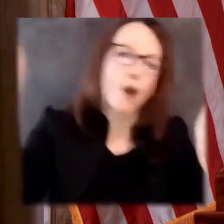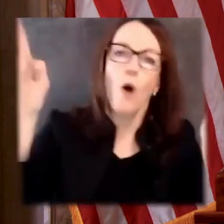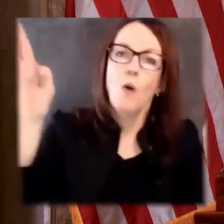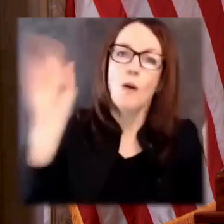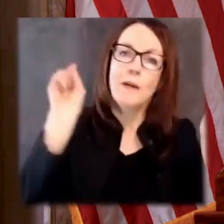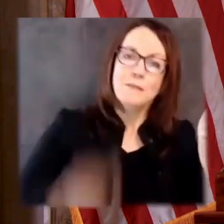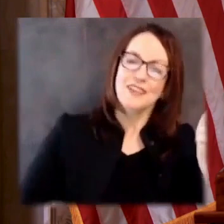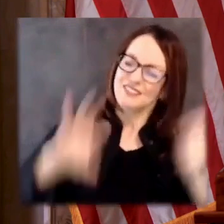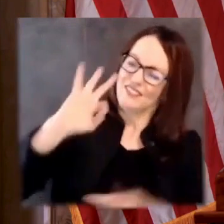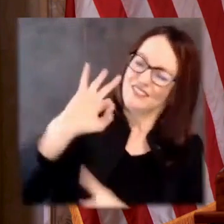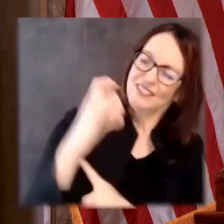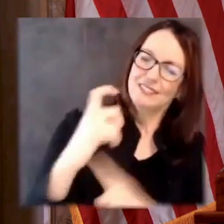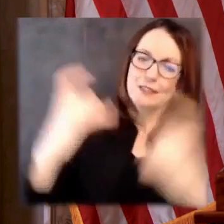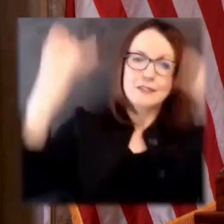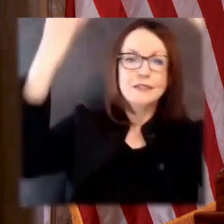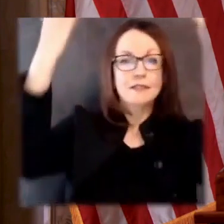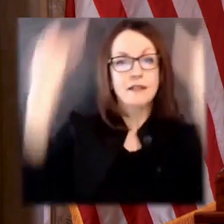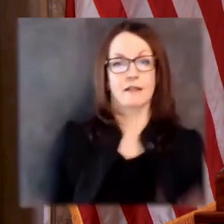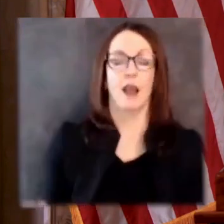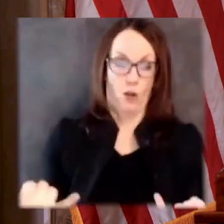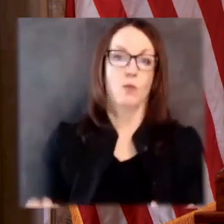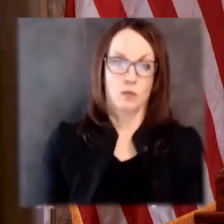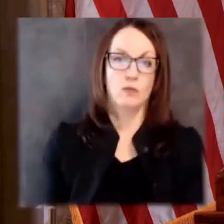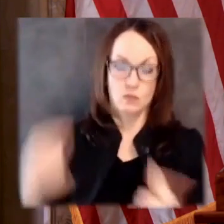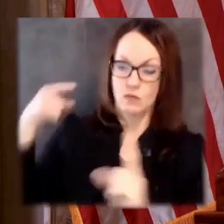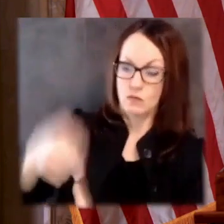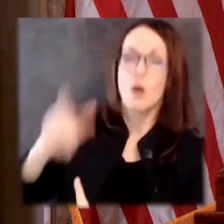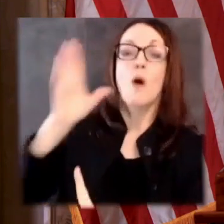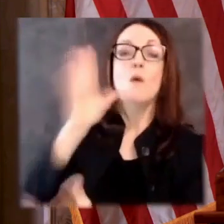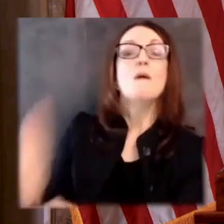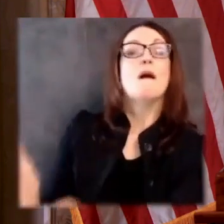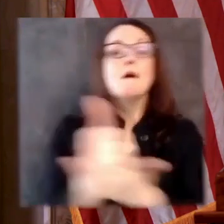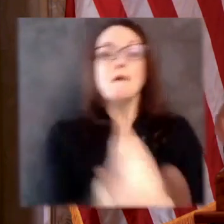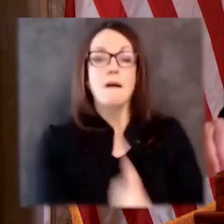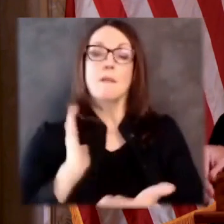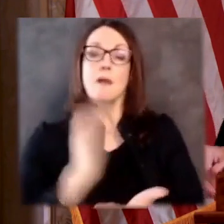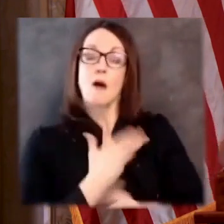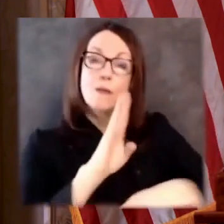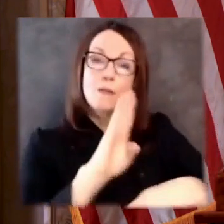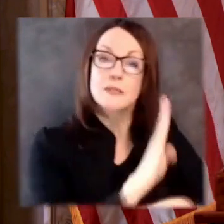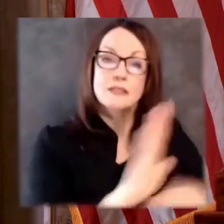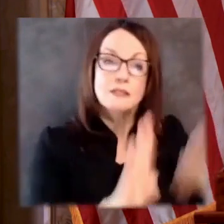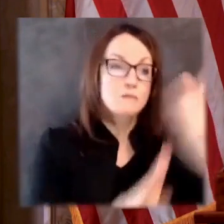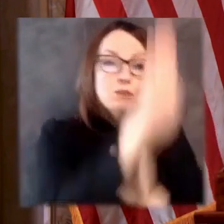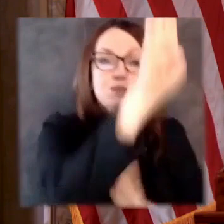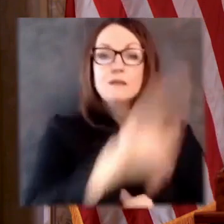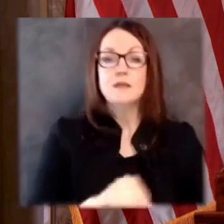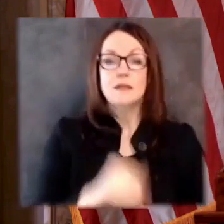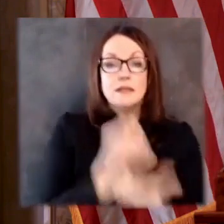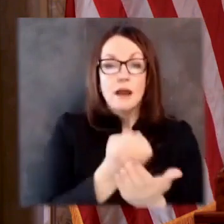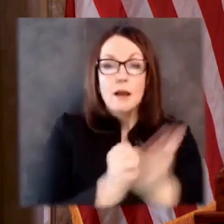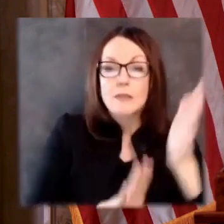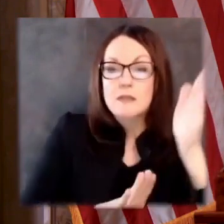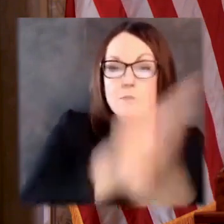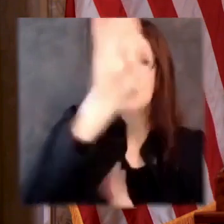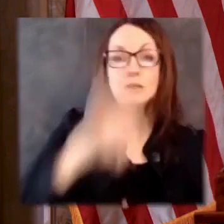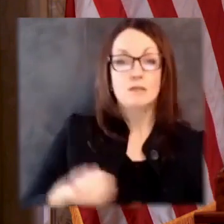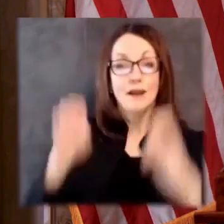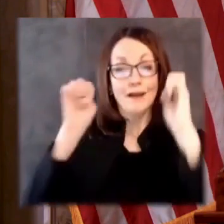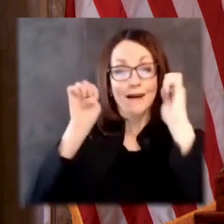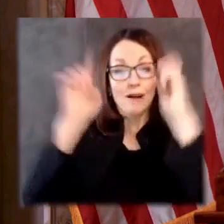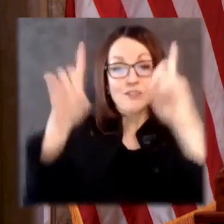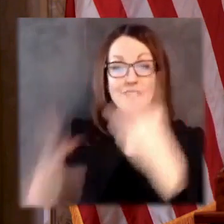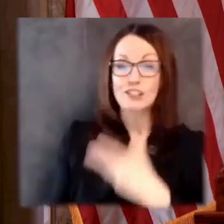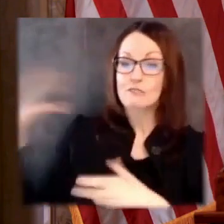and must happen now. So tonight, I'm excited to declare 2021 the year of